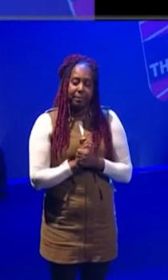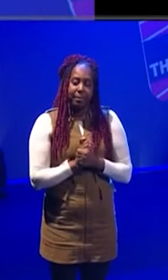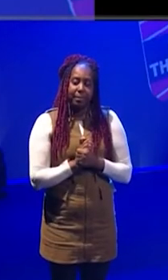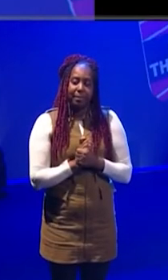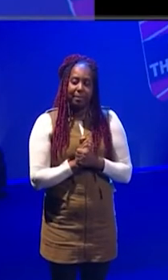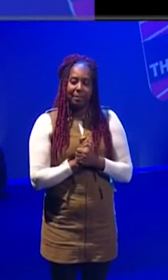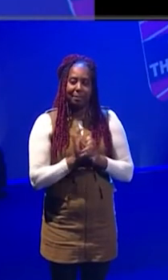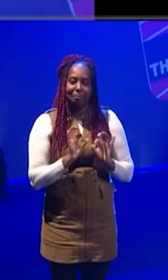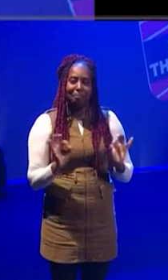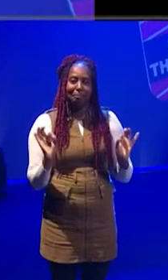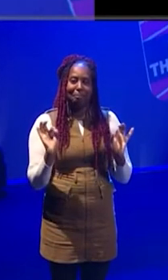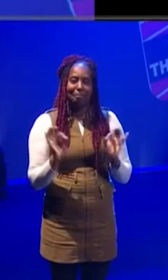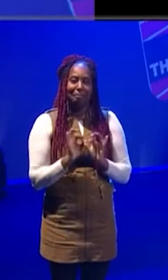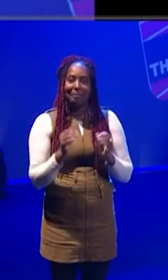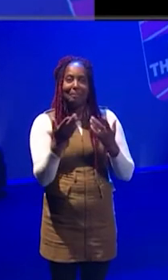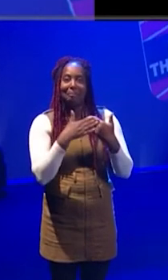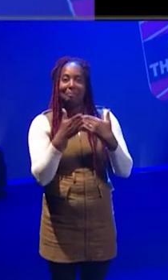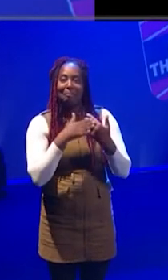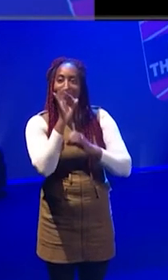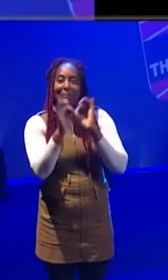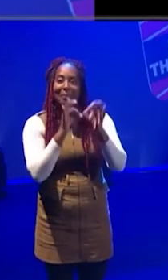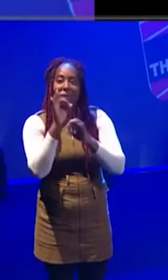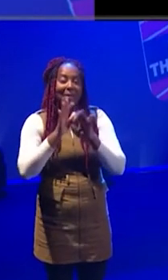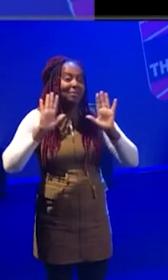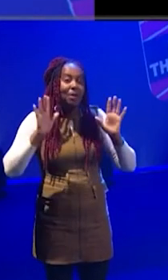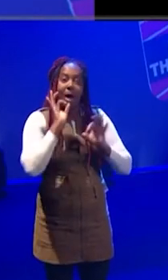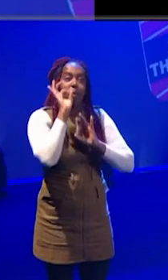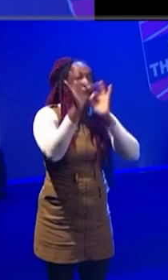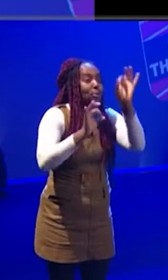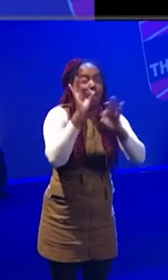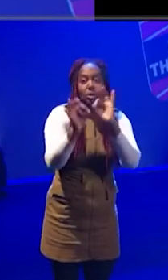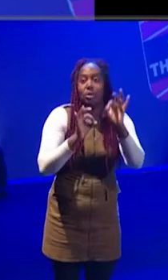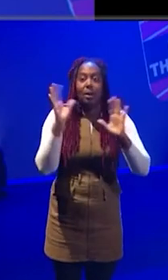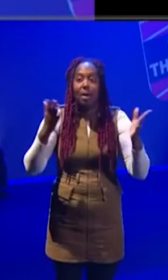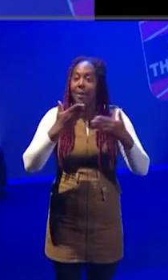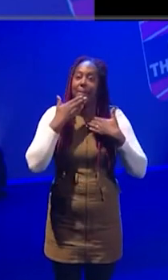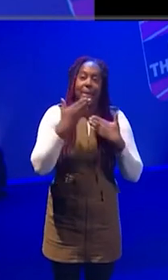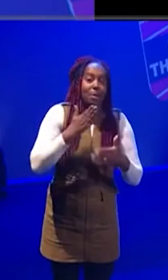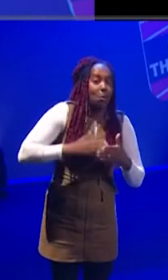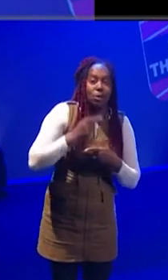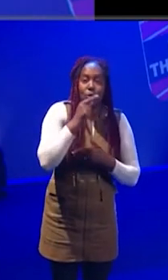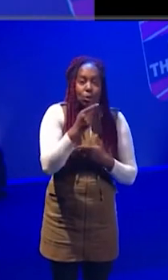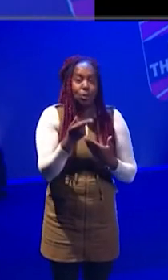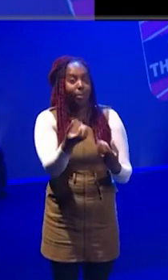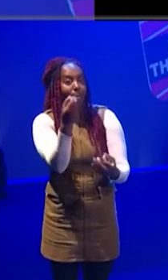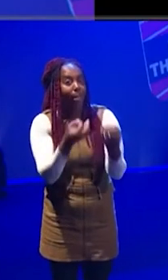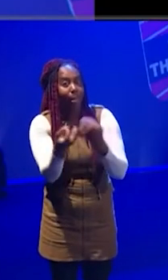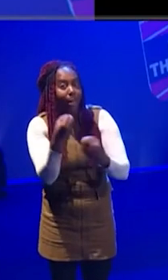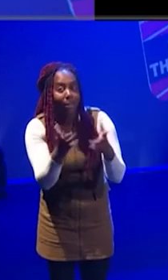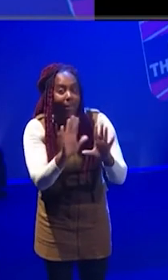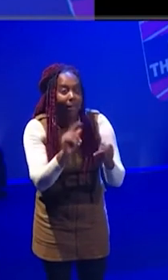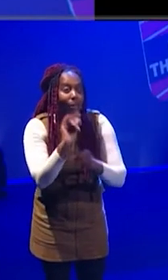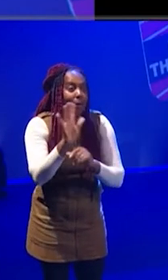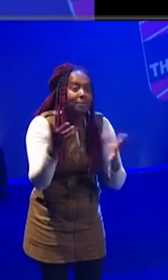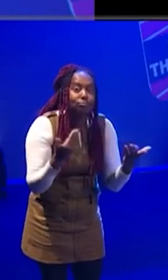Amazing. Anyone else? If not, I will ask a question, but I want you to get your voice in. yeah. Hoover.